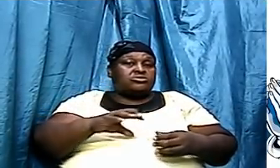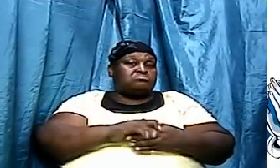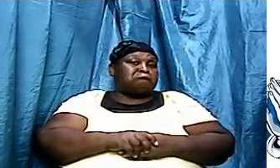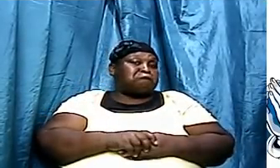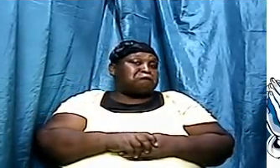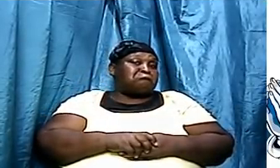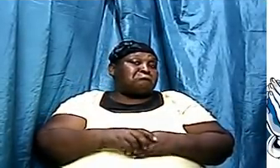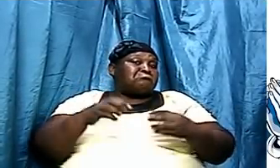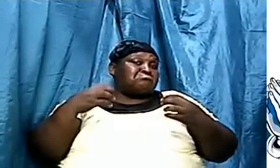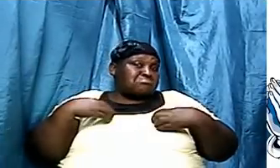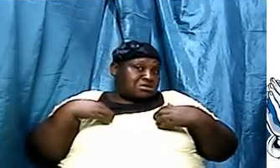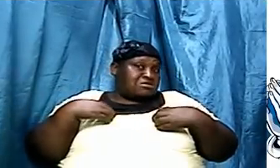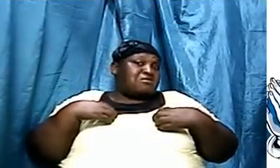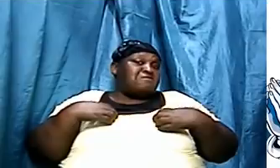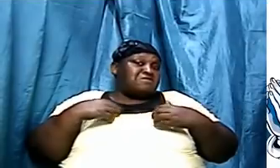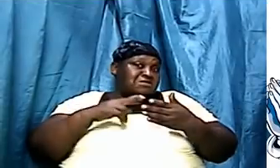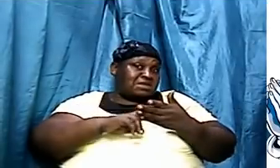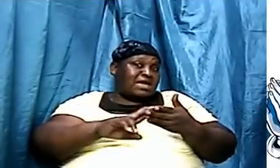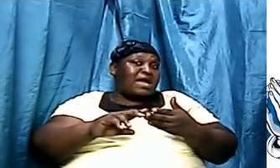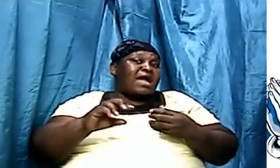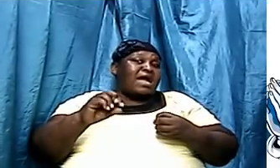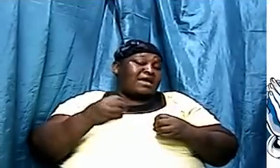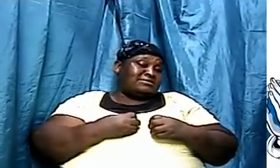lawn together eventually it goes to a state of